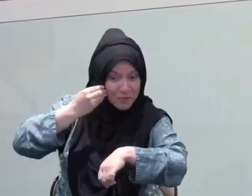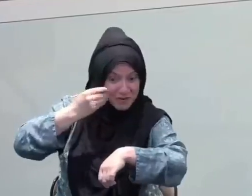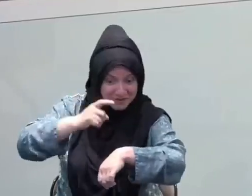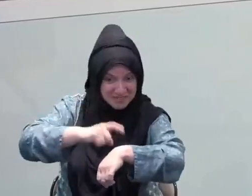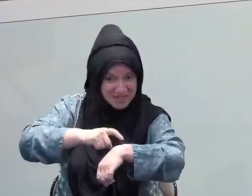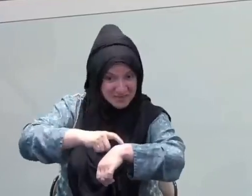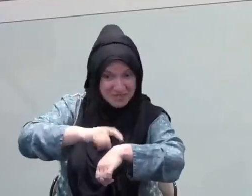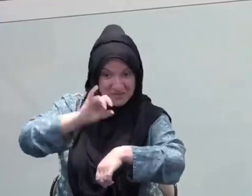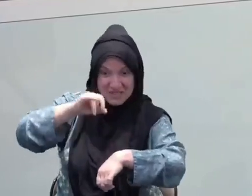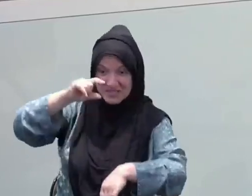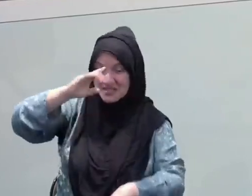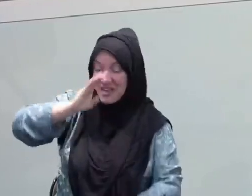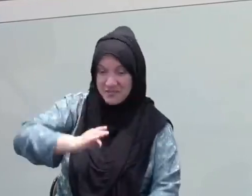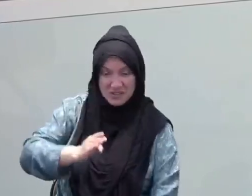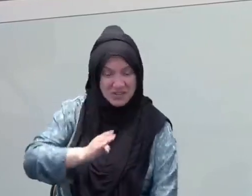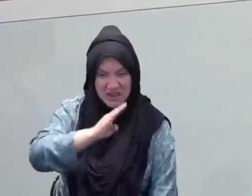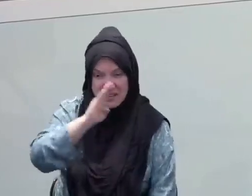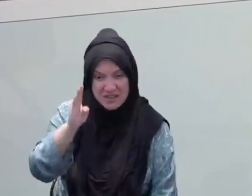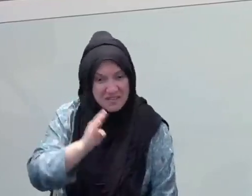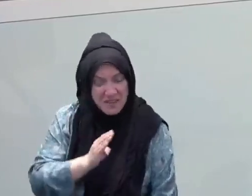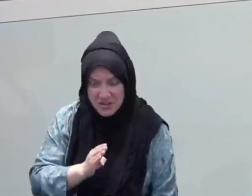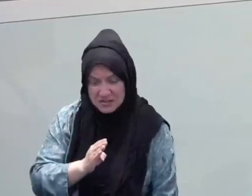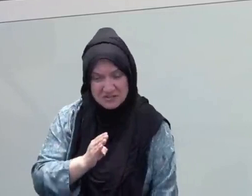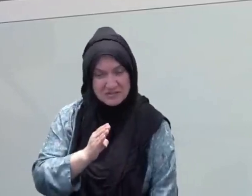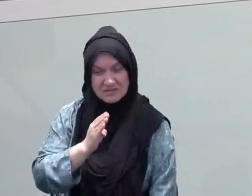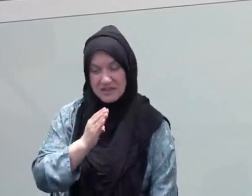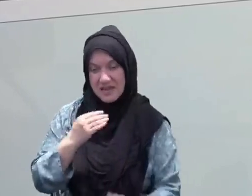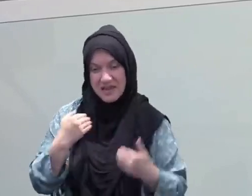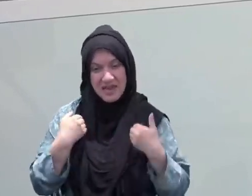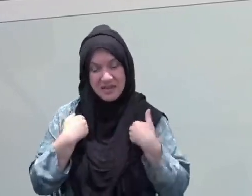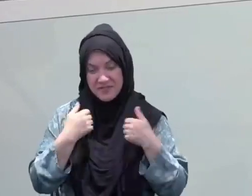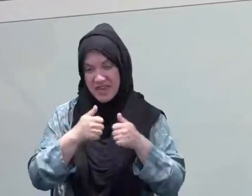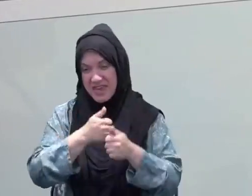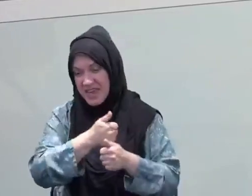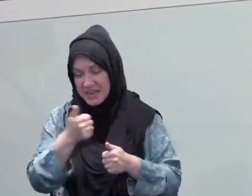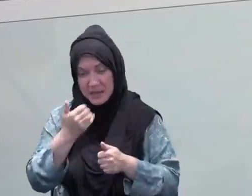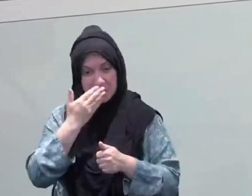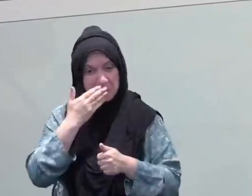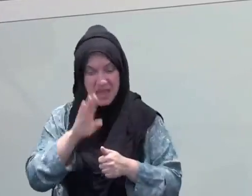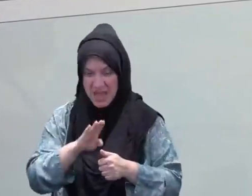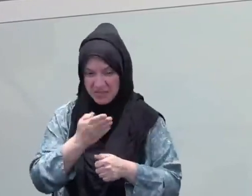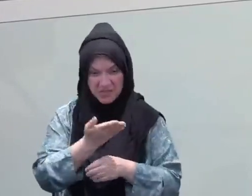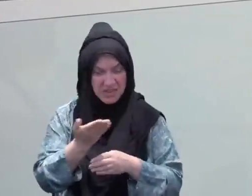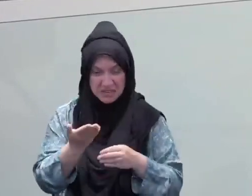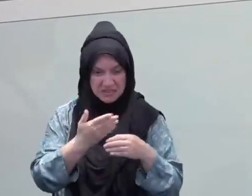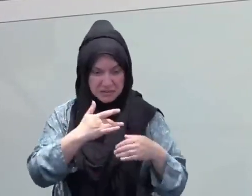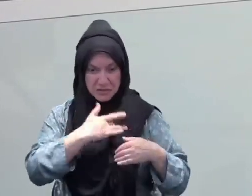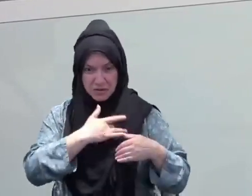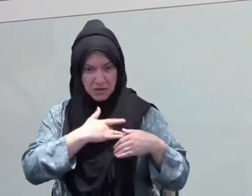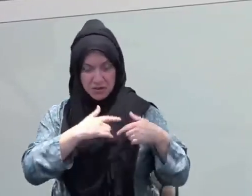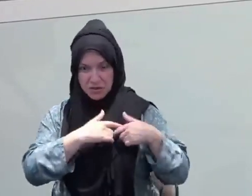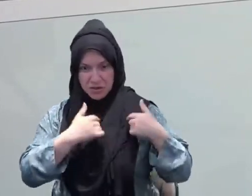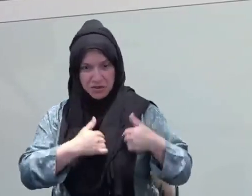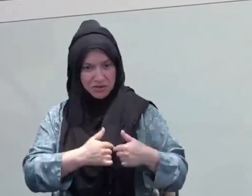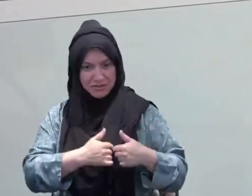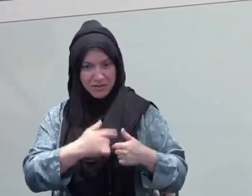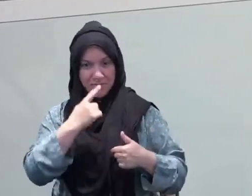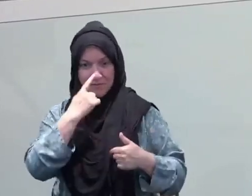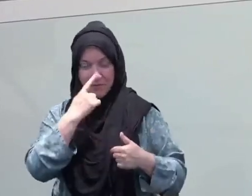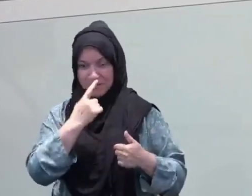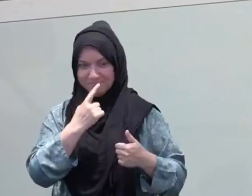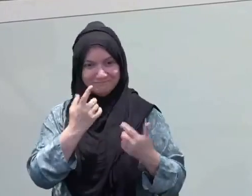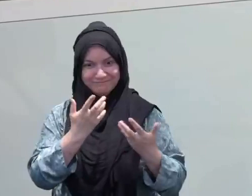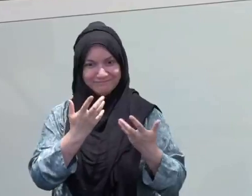never ends. Your heart has to be completely free of grudge so that you can completely focus it on being forgiven by Allah subhanahu wa ta'ala.